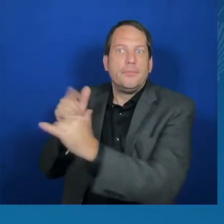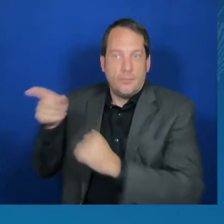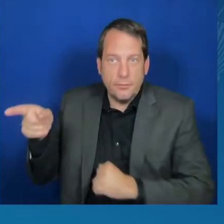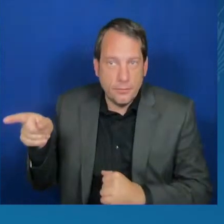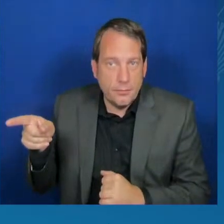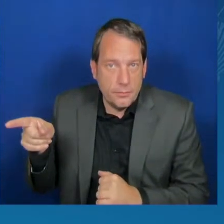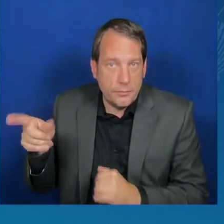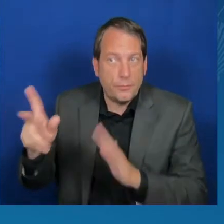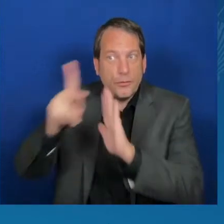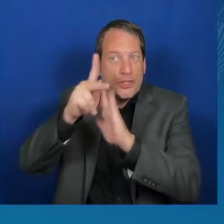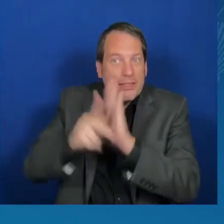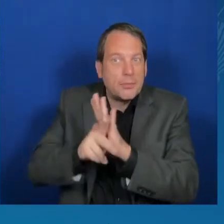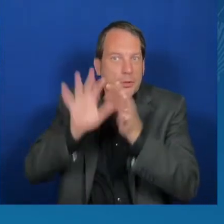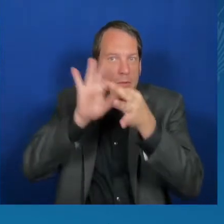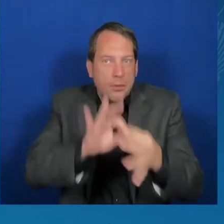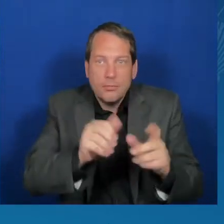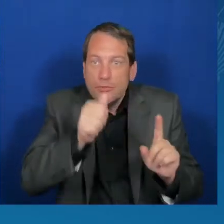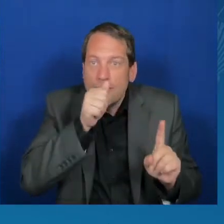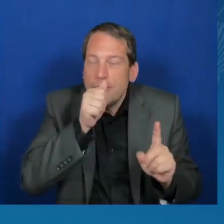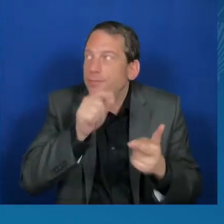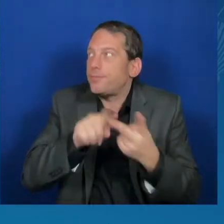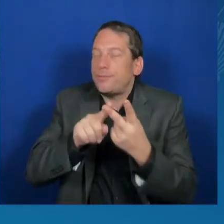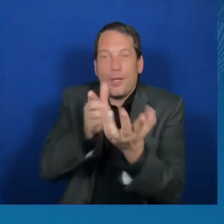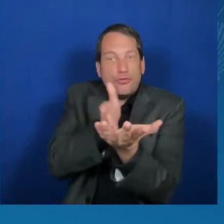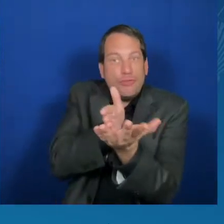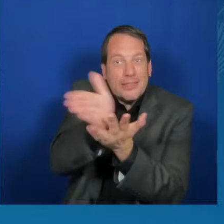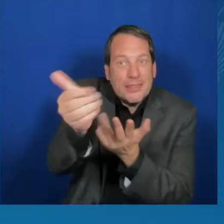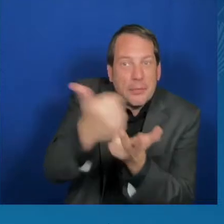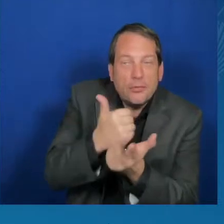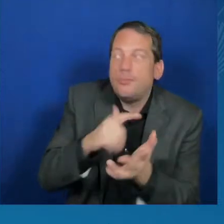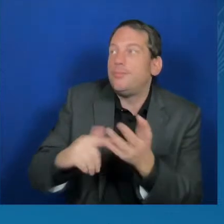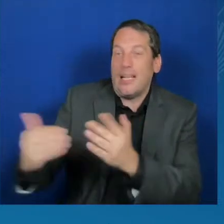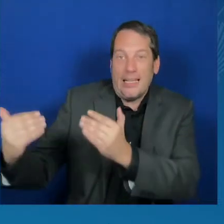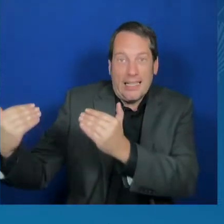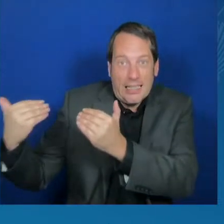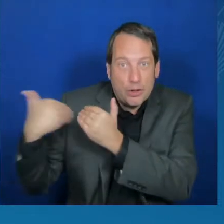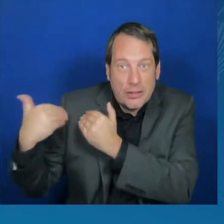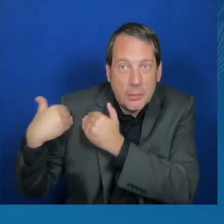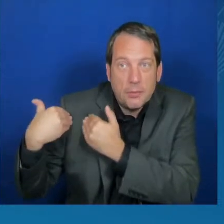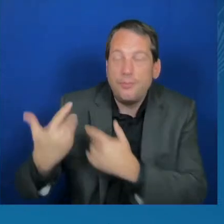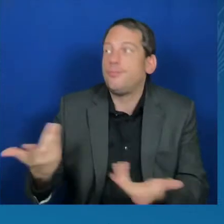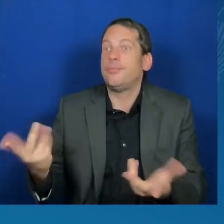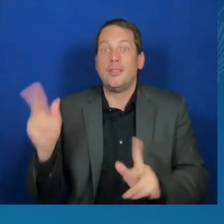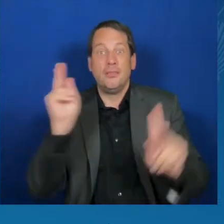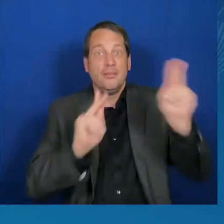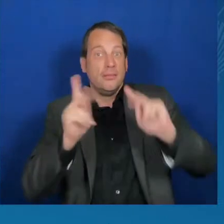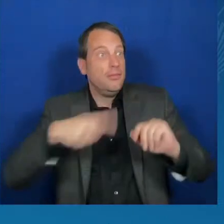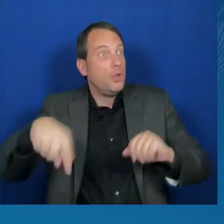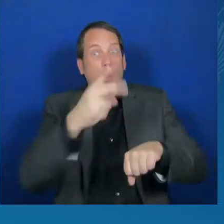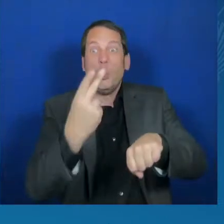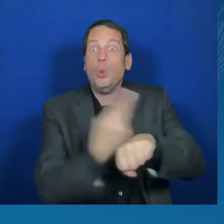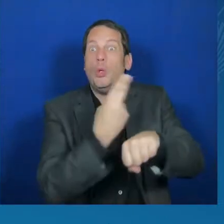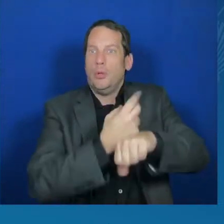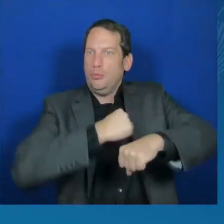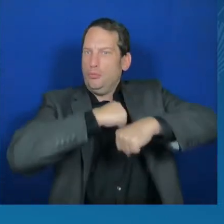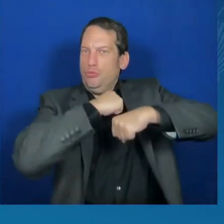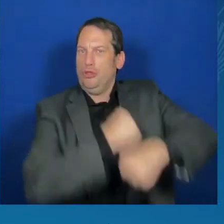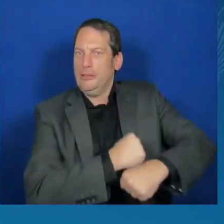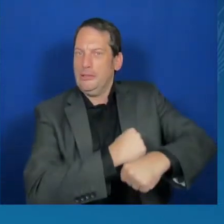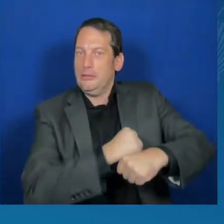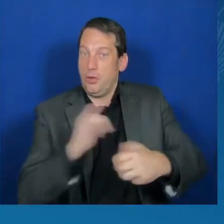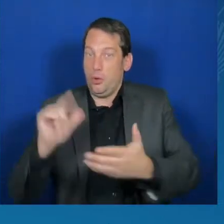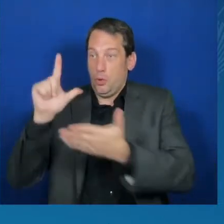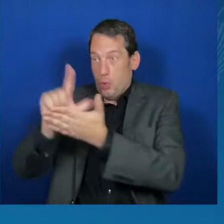accountability, and consumer protection. These laws and regulations are enforceable and currently apply